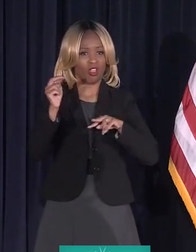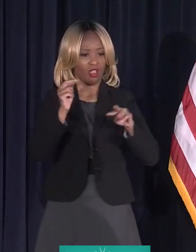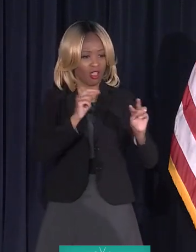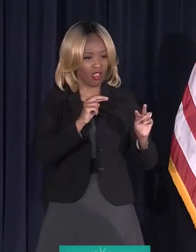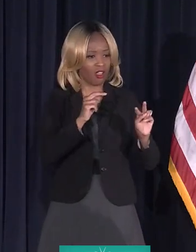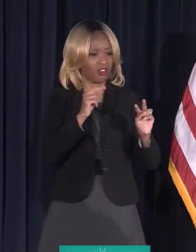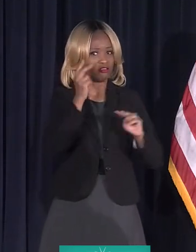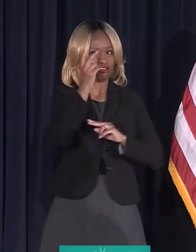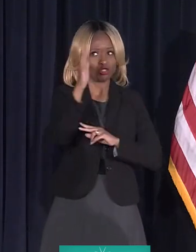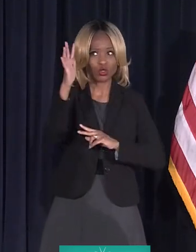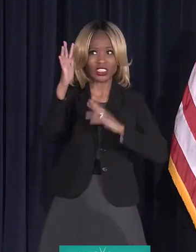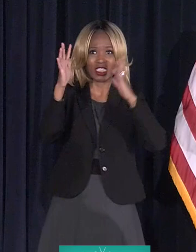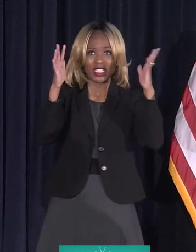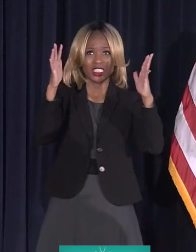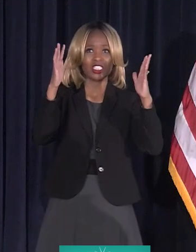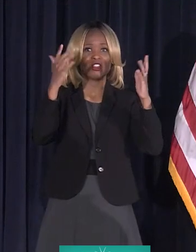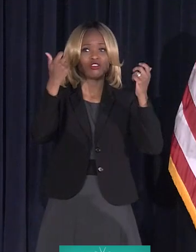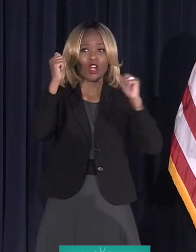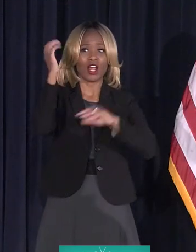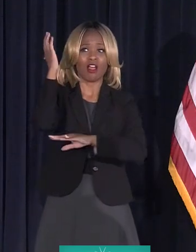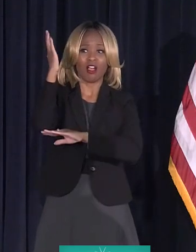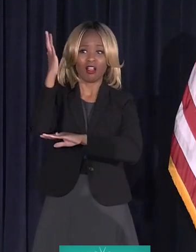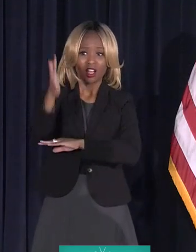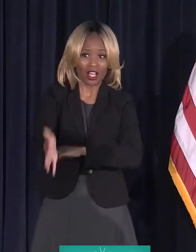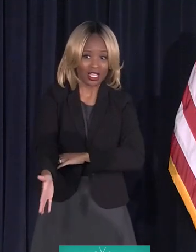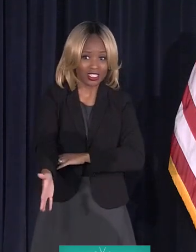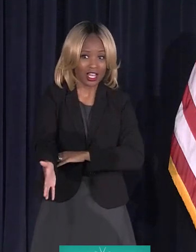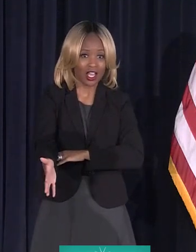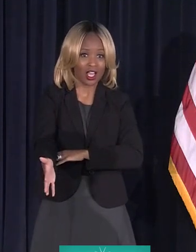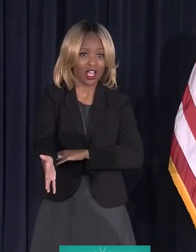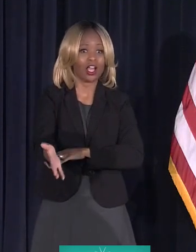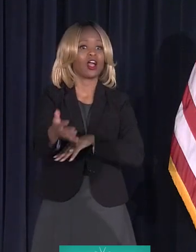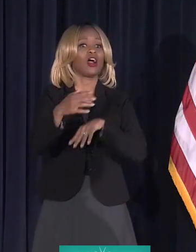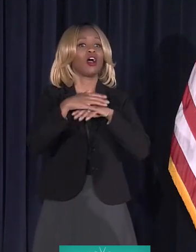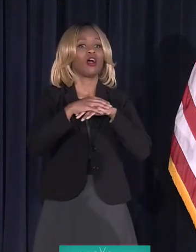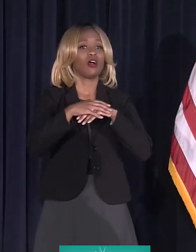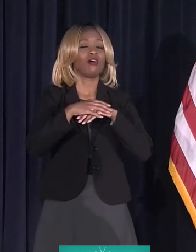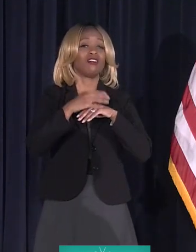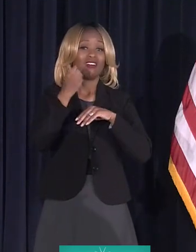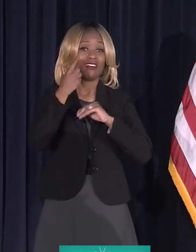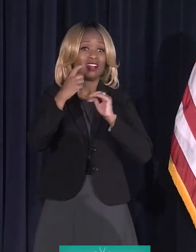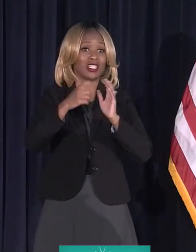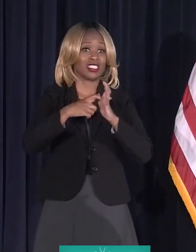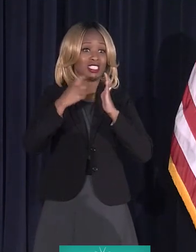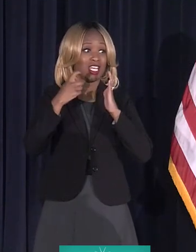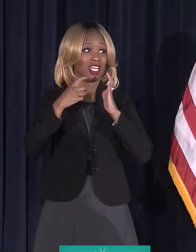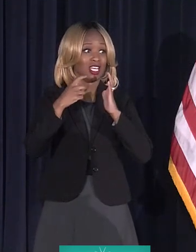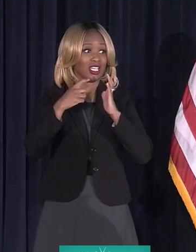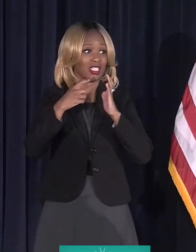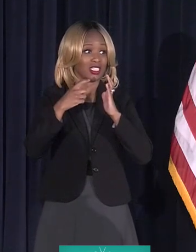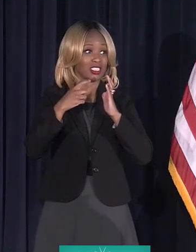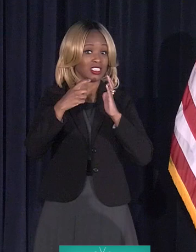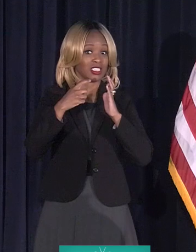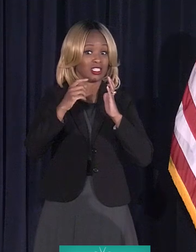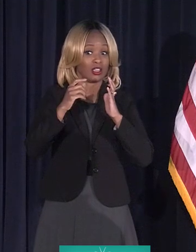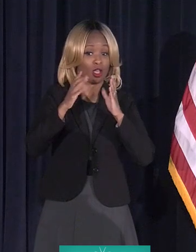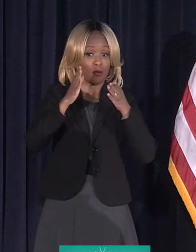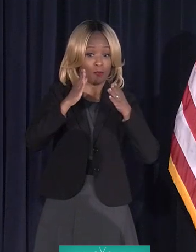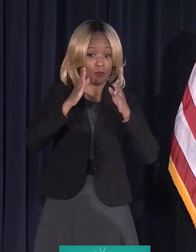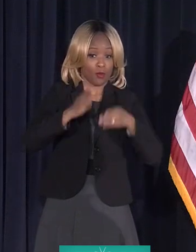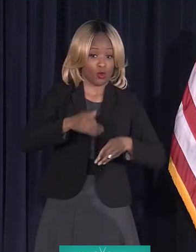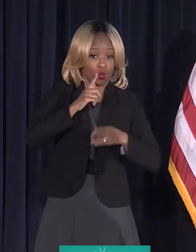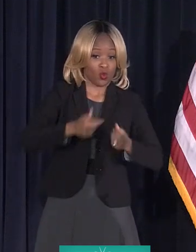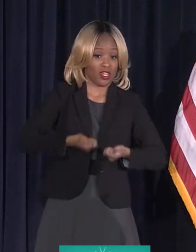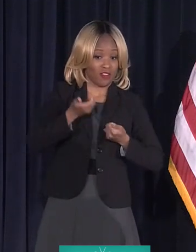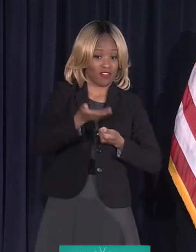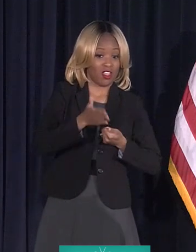of trees. We try to cut down trees and remove them fully. It does take residents' permission, because